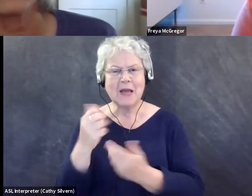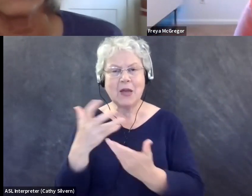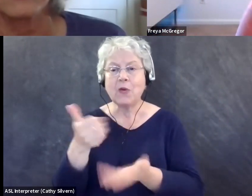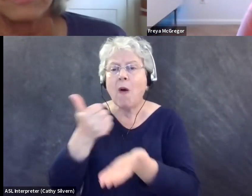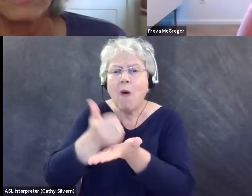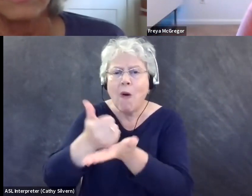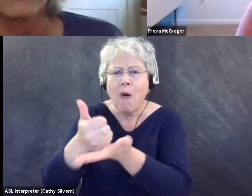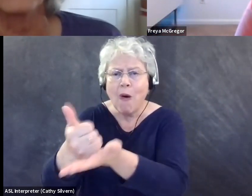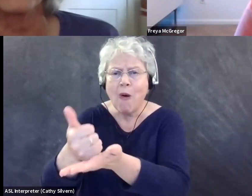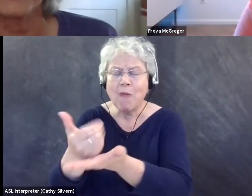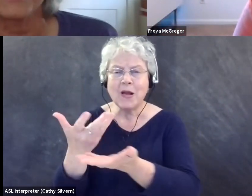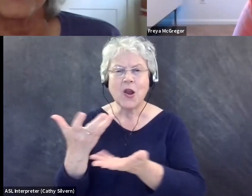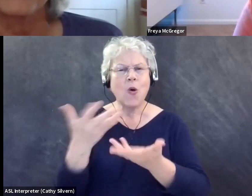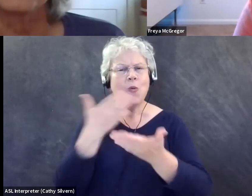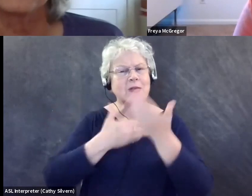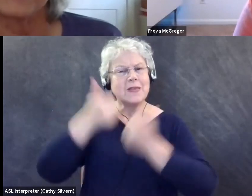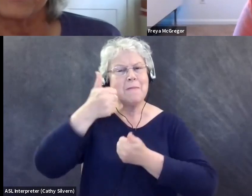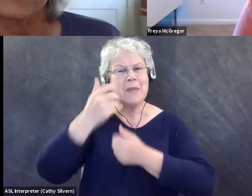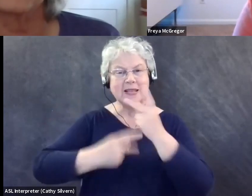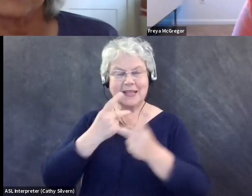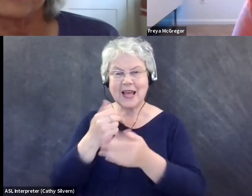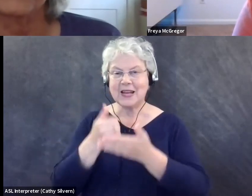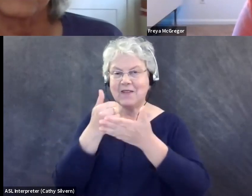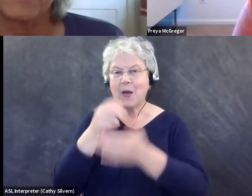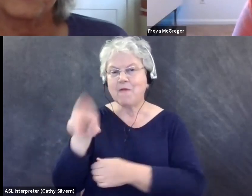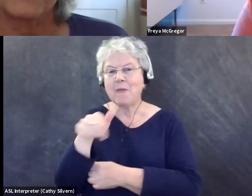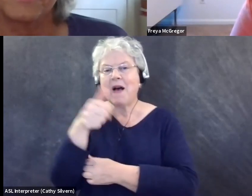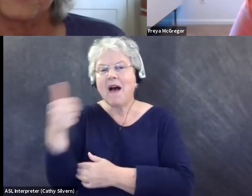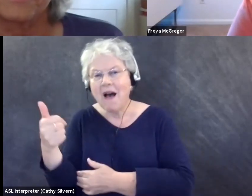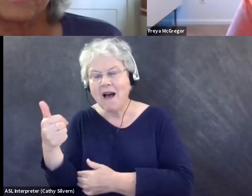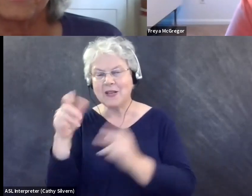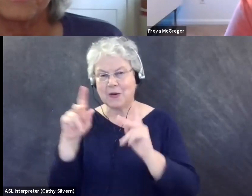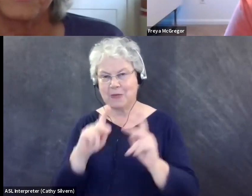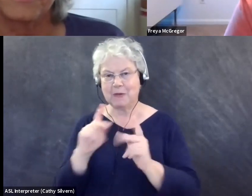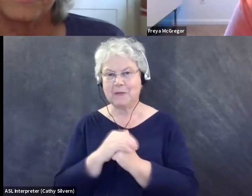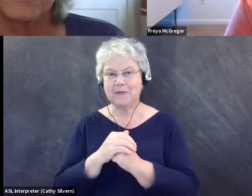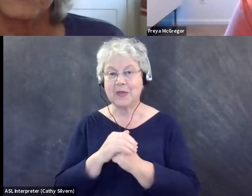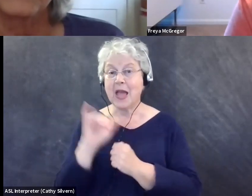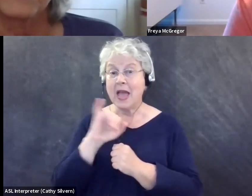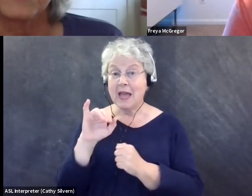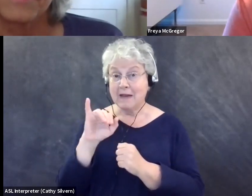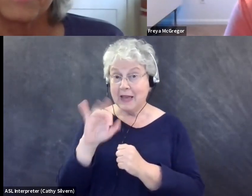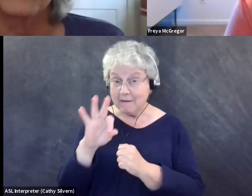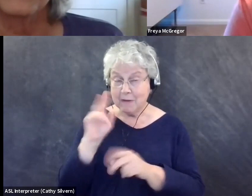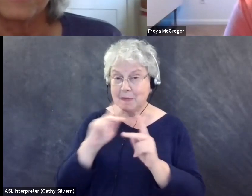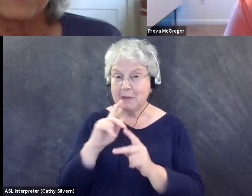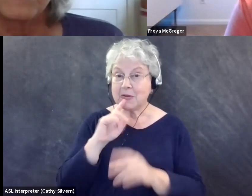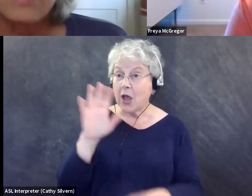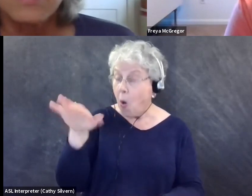best kind of help for you to receive from someone else? And what would you want folks who are offering you help to know?